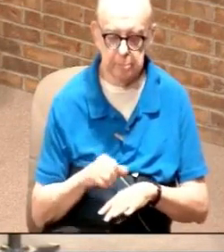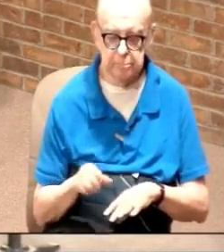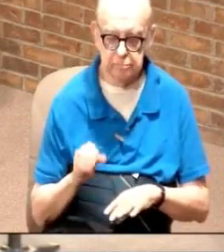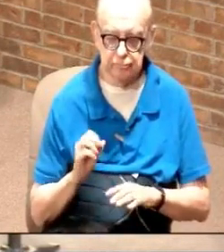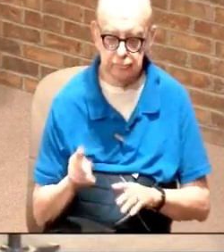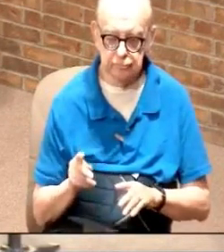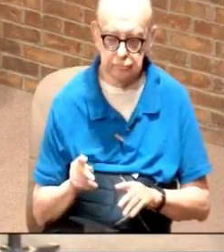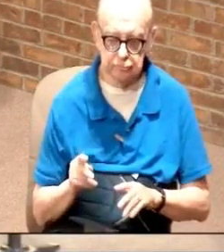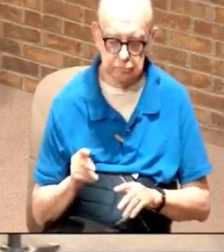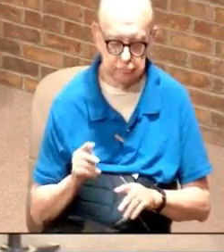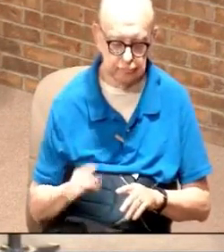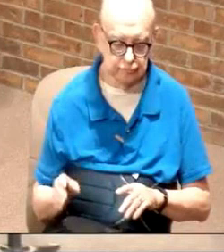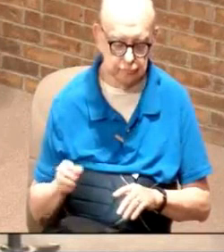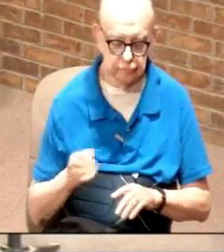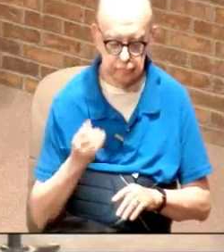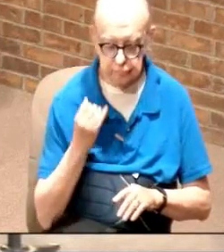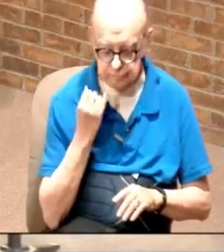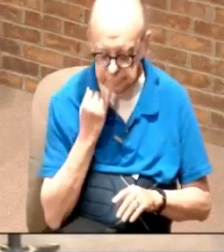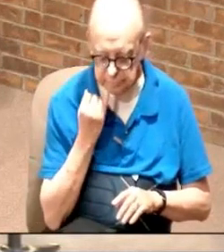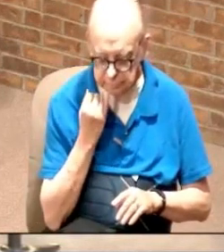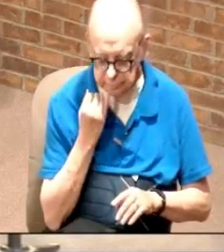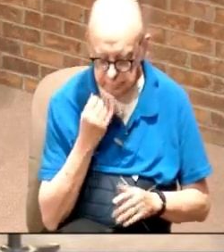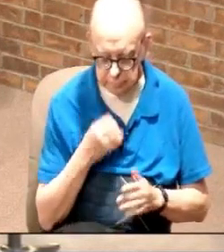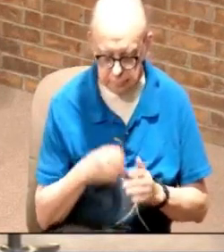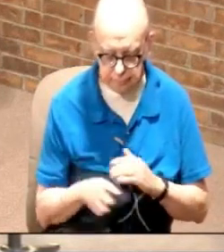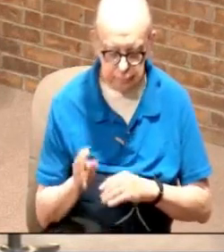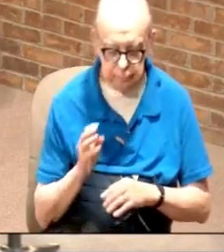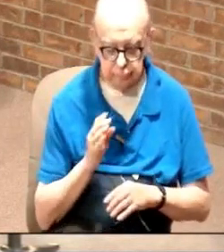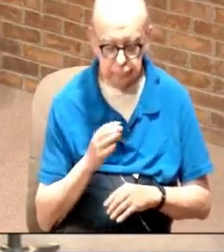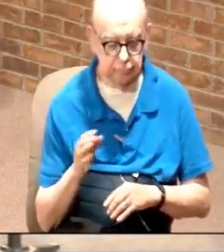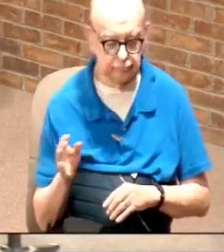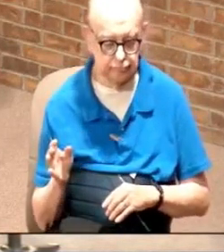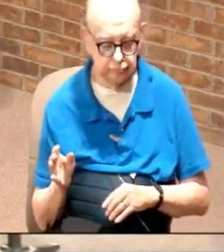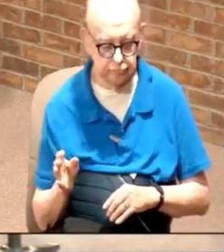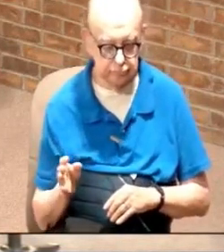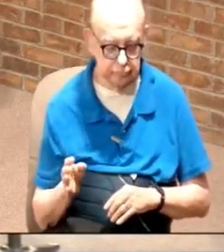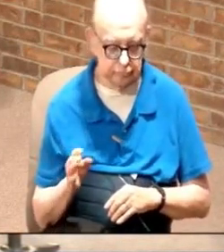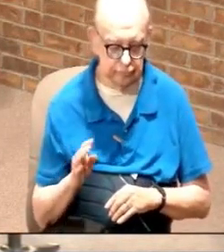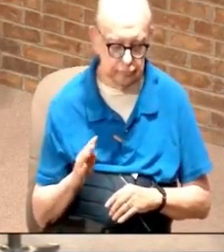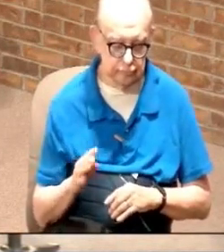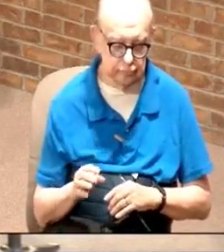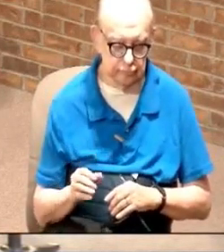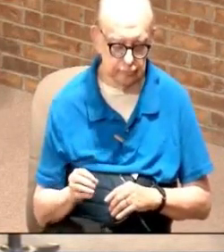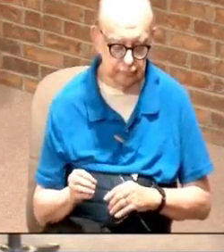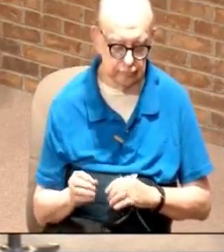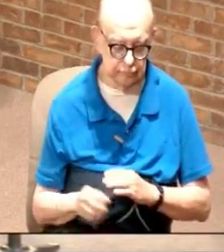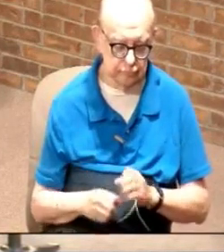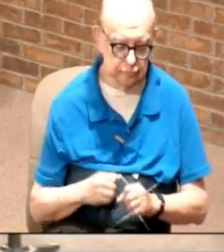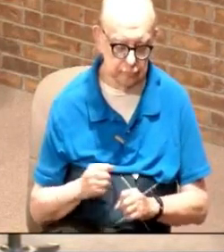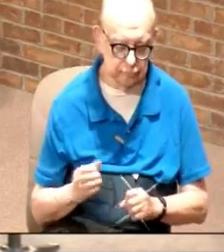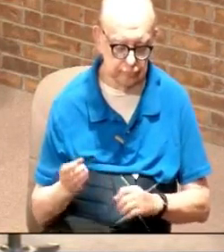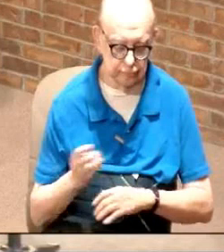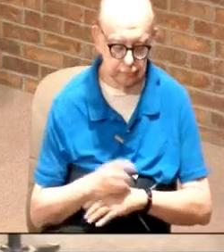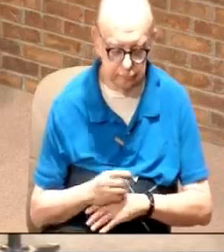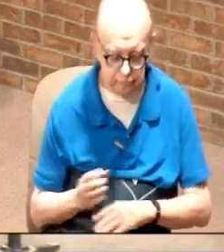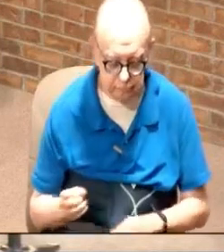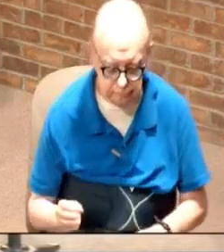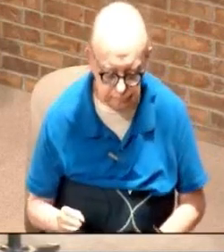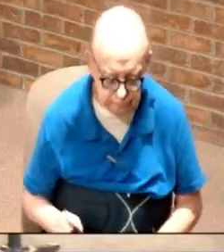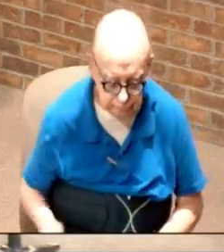look at the children of Israel that were in the wilderness you know for 40 days okay